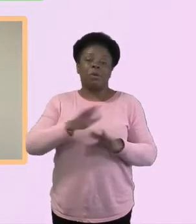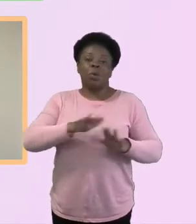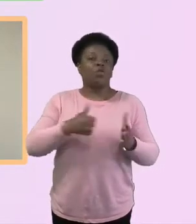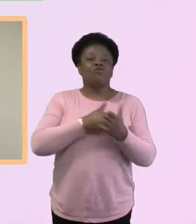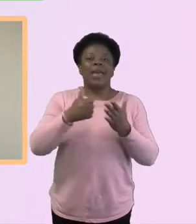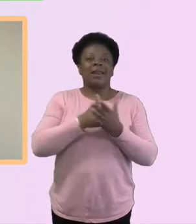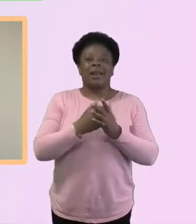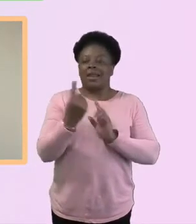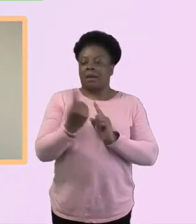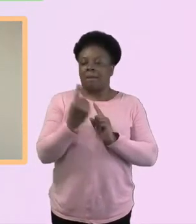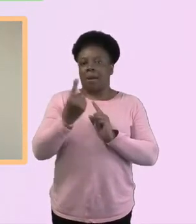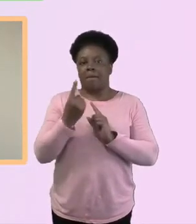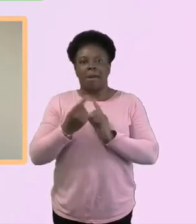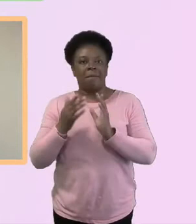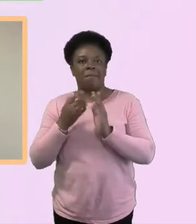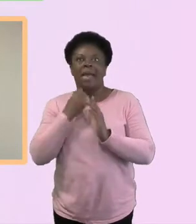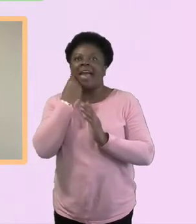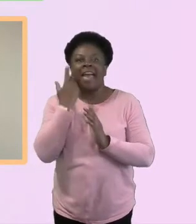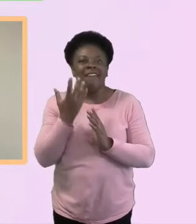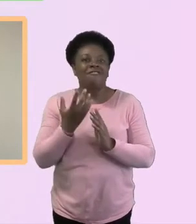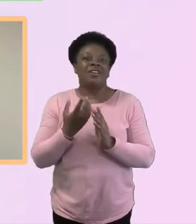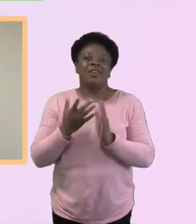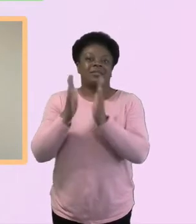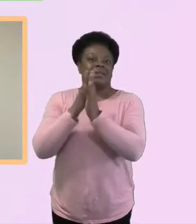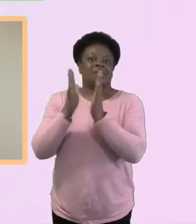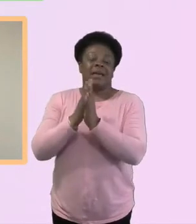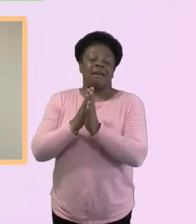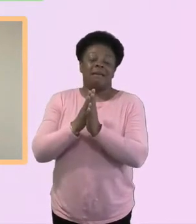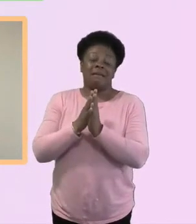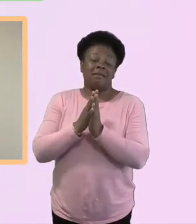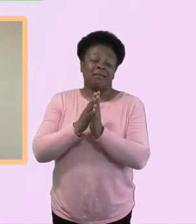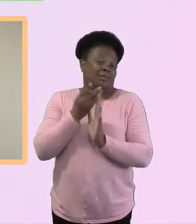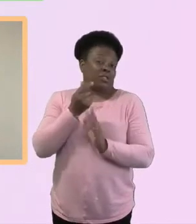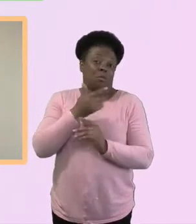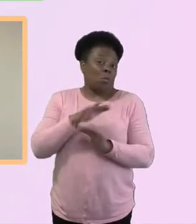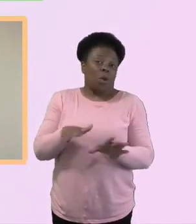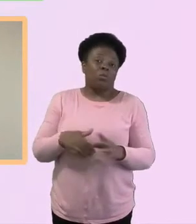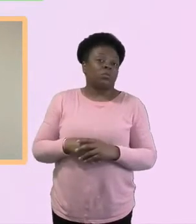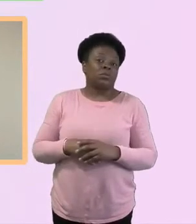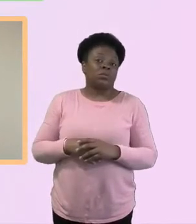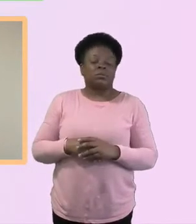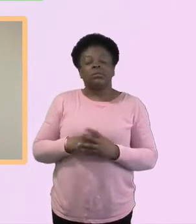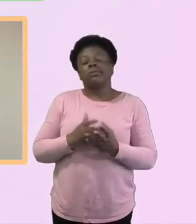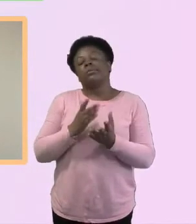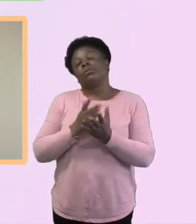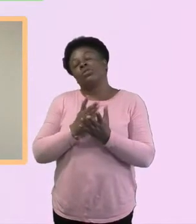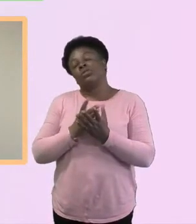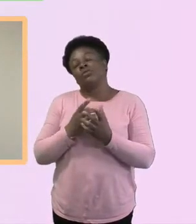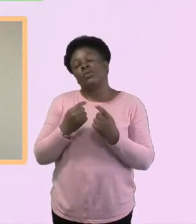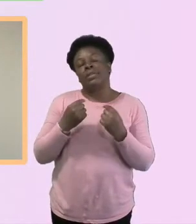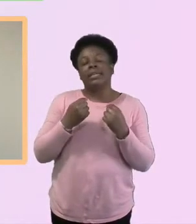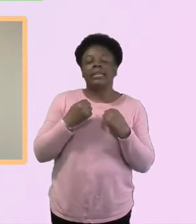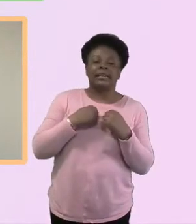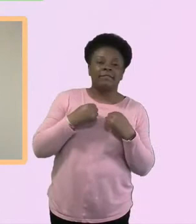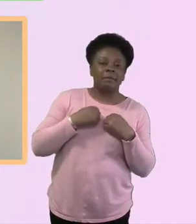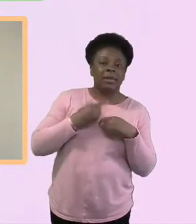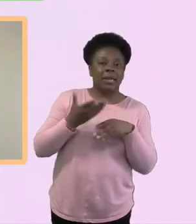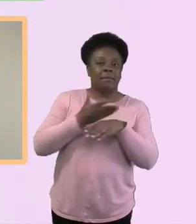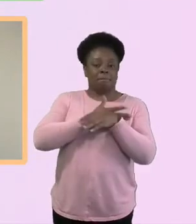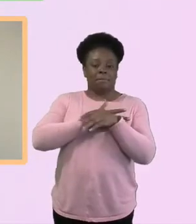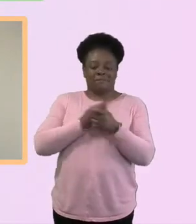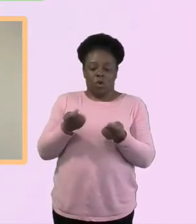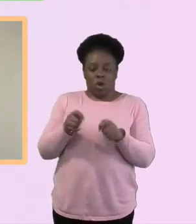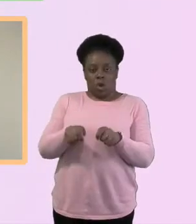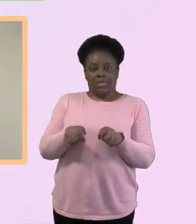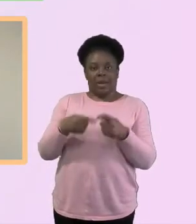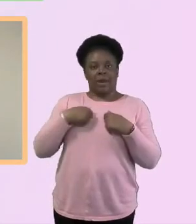dead on about nine or something or whatever it is. So, and I guess for me, so before that, I sort of decided to start